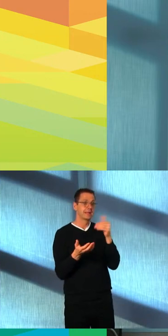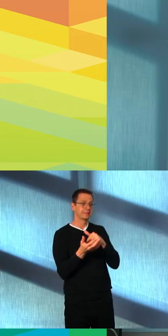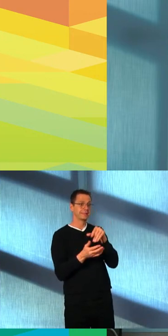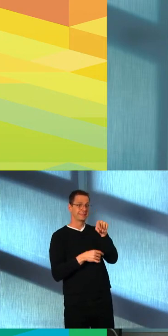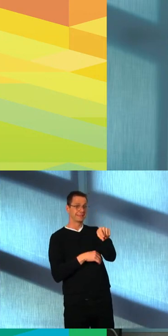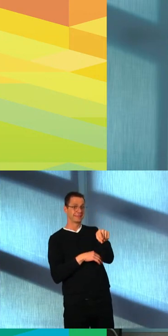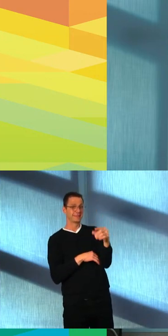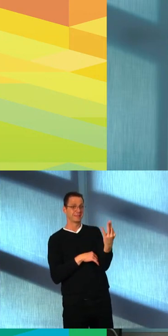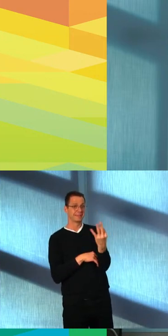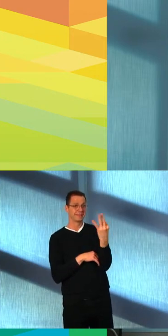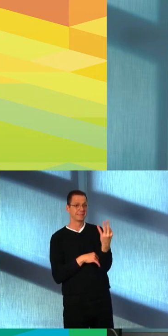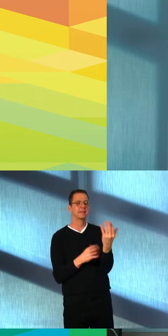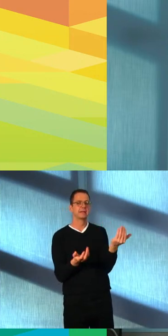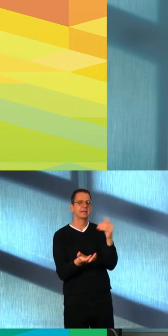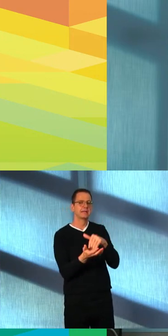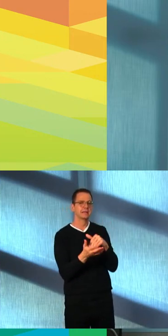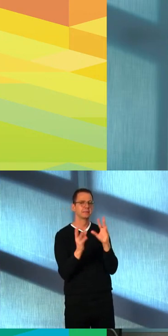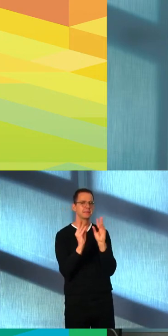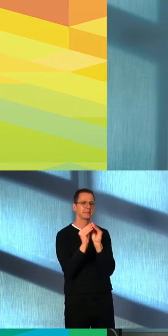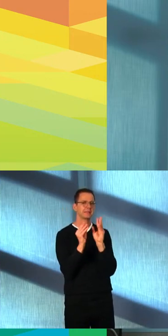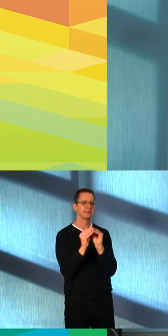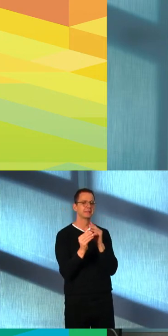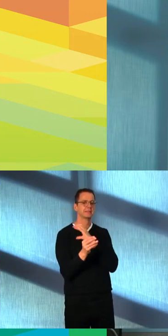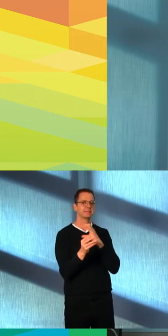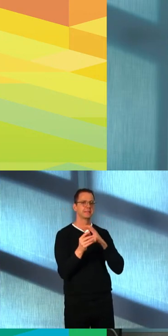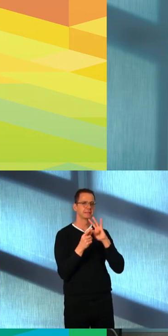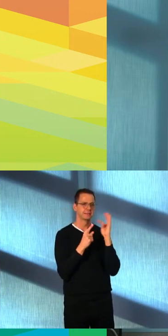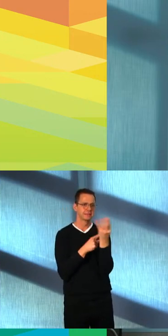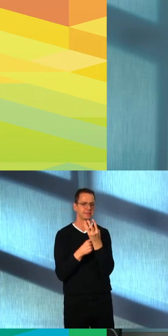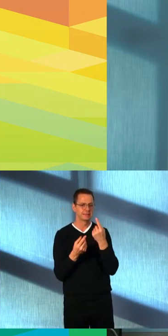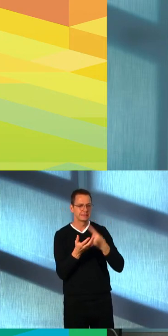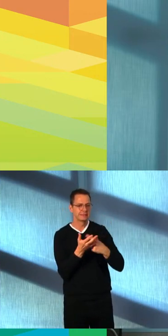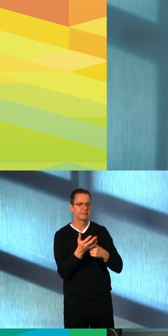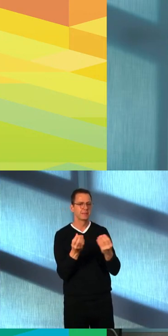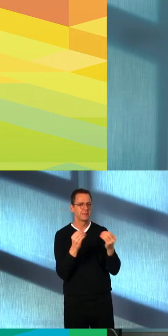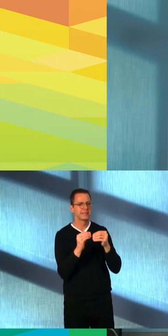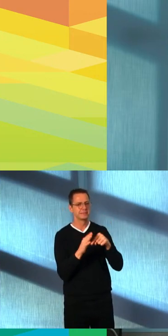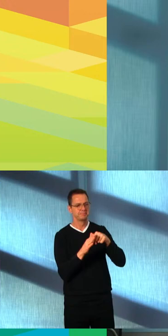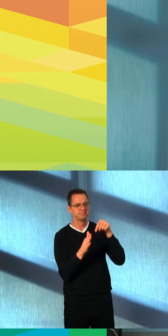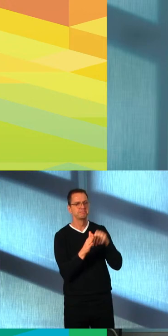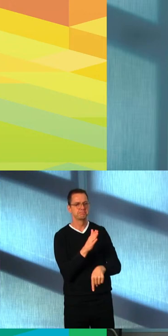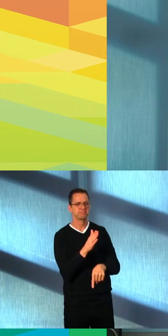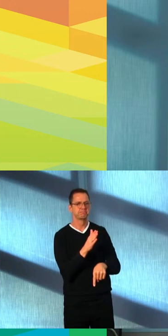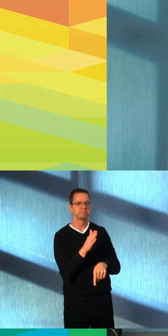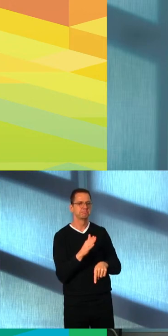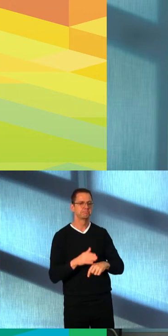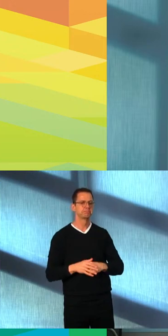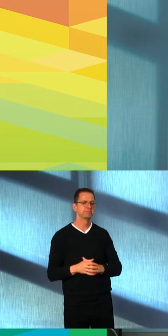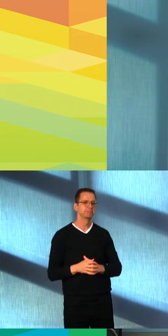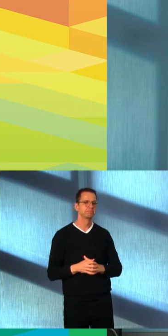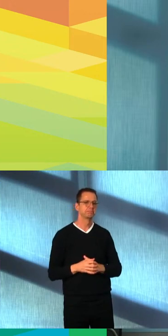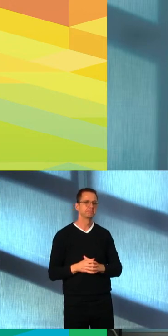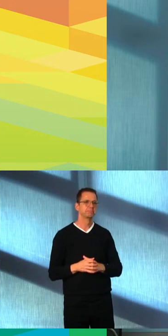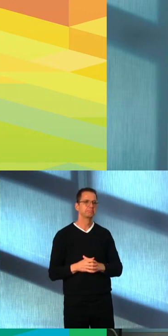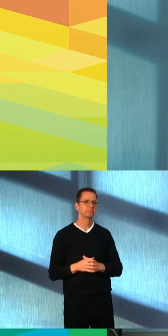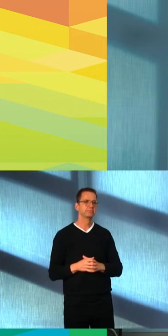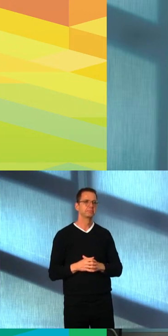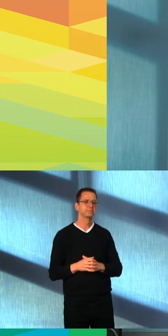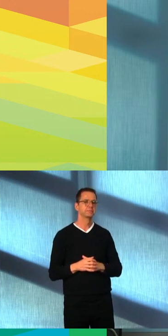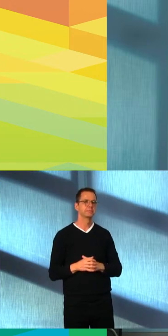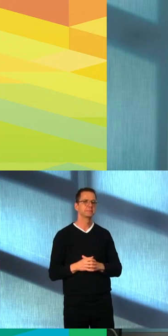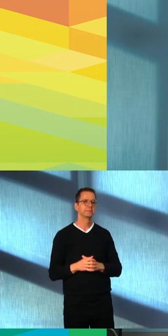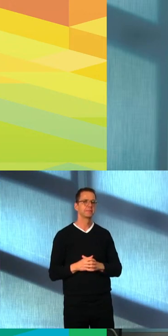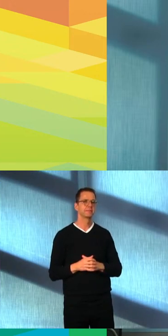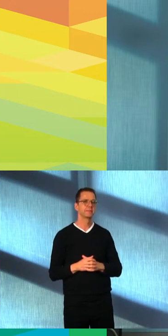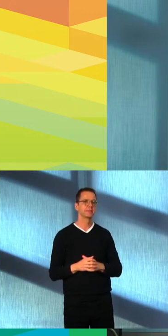homelessness response. Edmonton's re-emergence from the pandemic would not be complete without festivals, for which